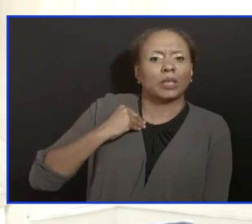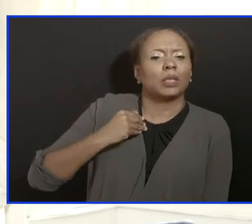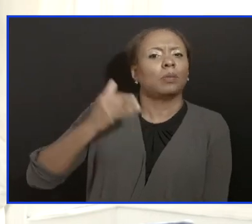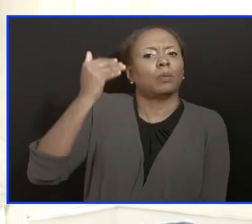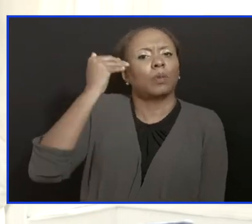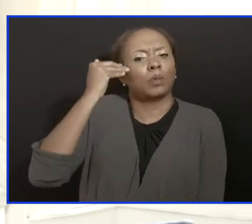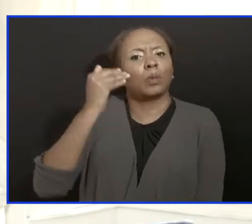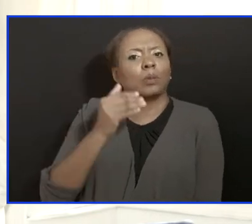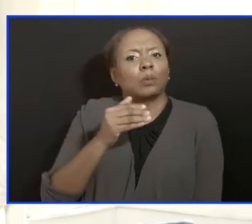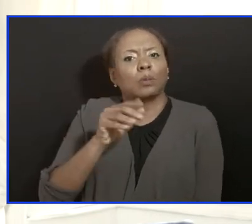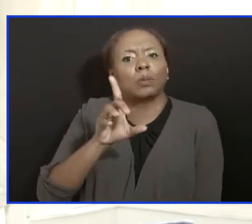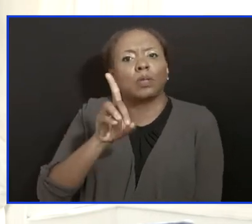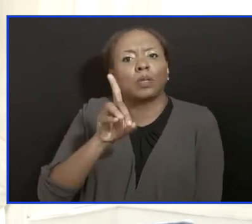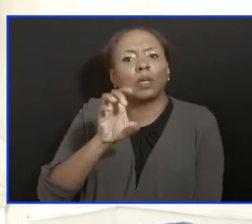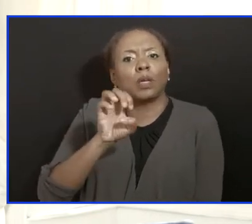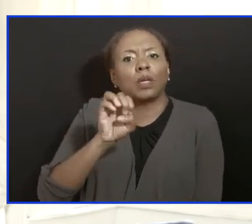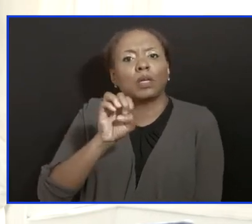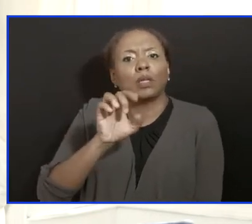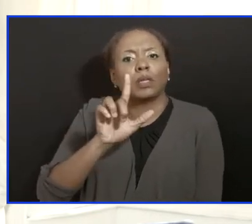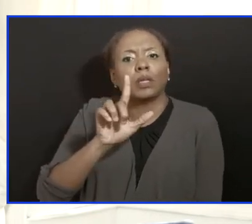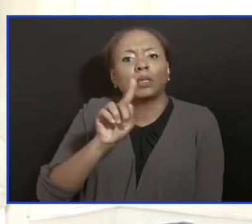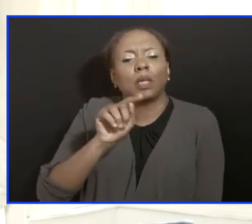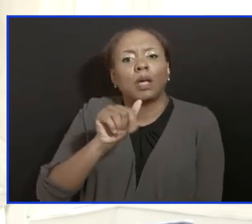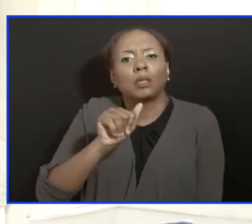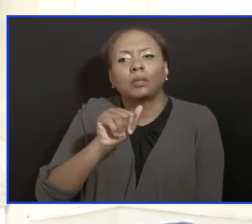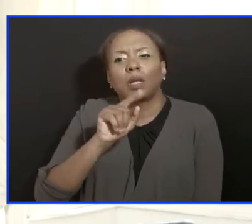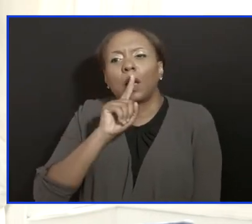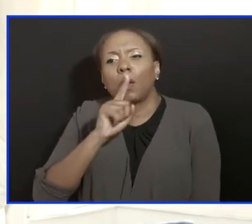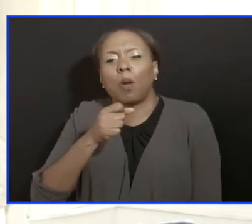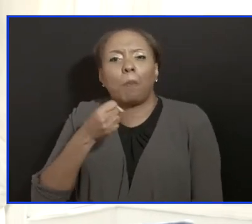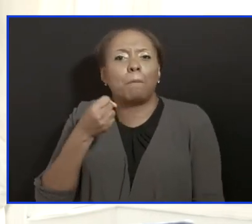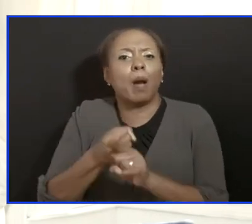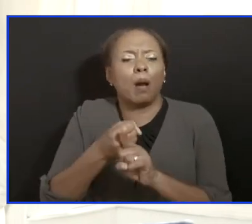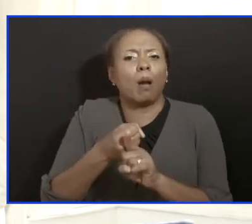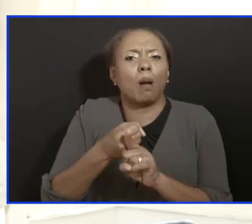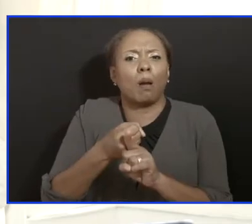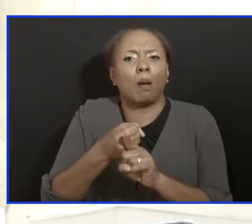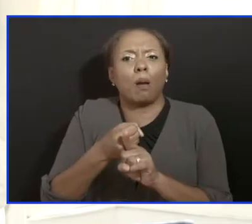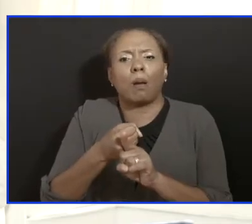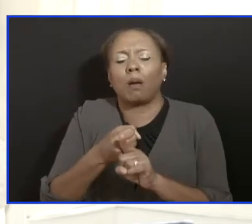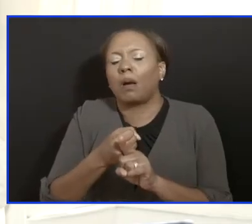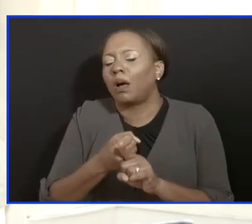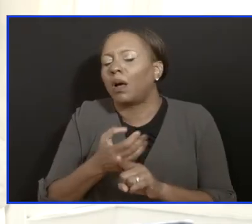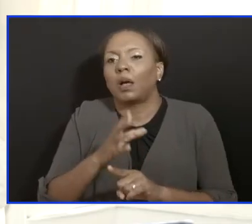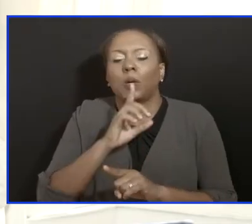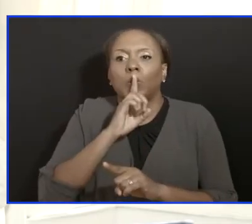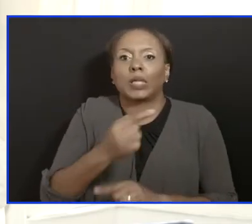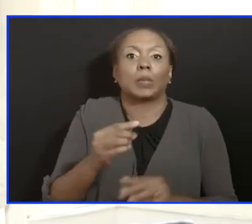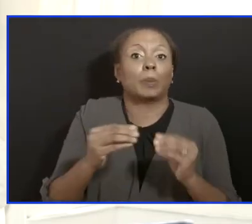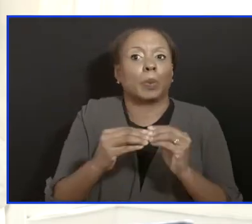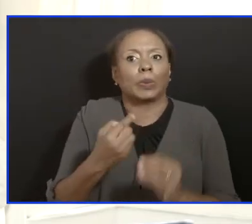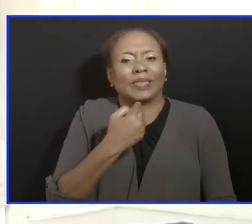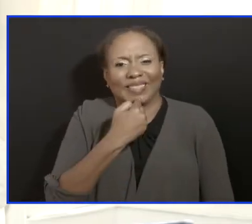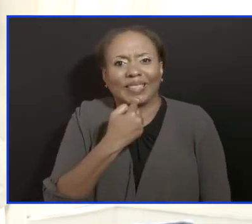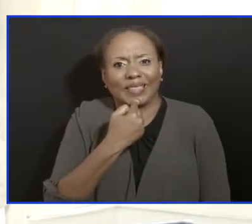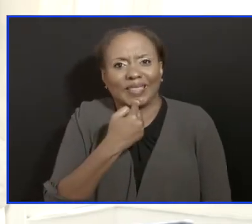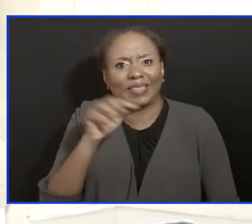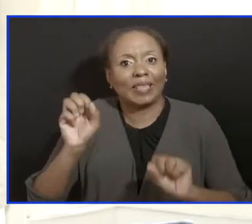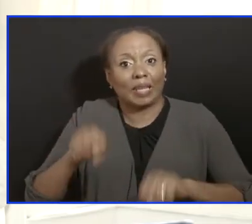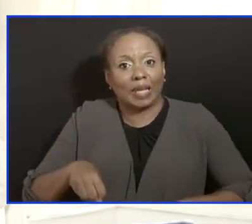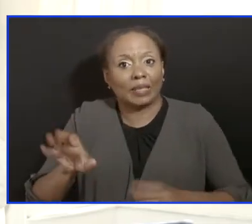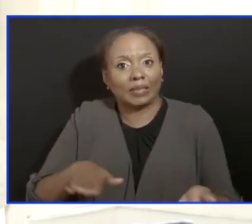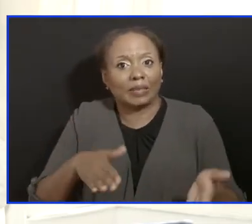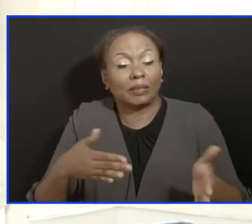virus, which is Delta, which, you know, spreads a bit more and we know is a bit more deadly. But I think the most